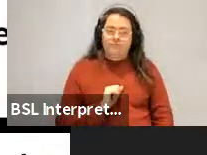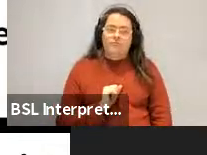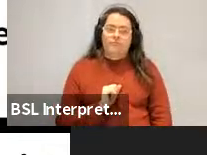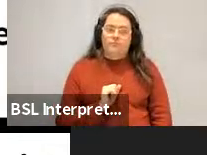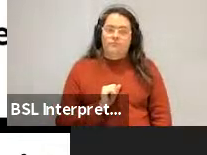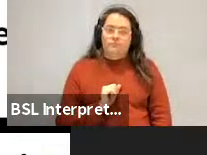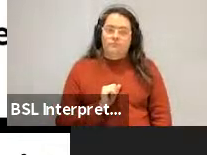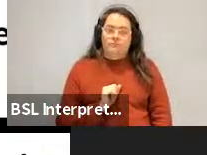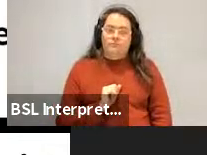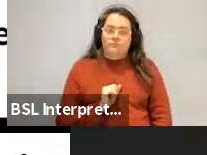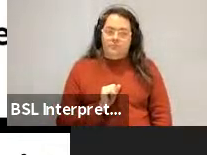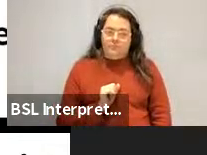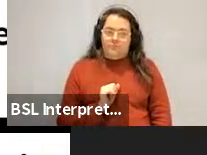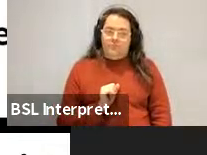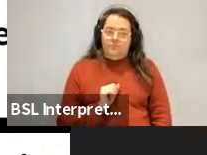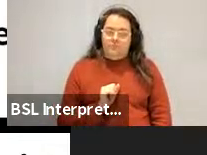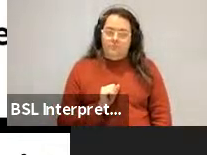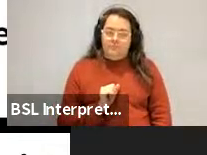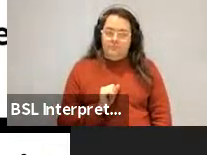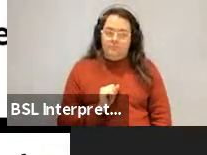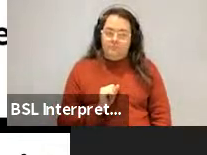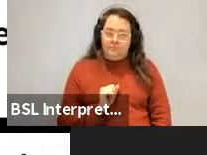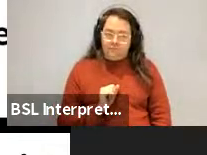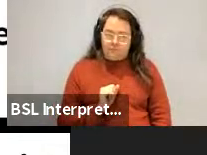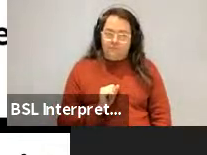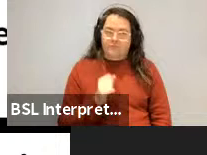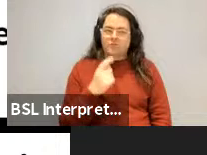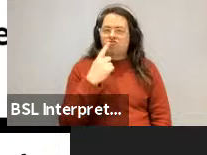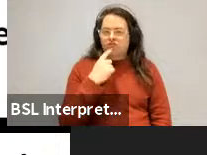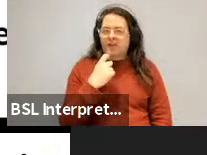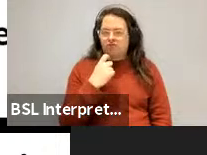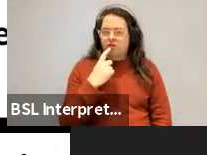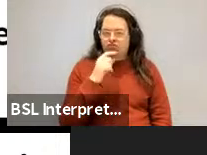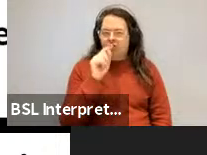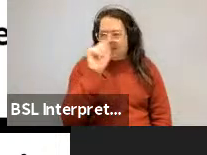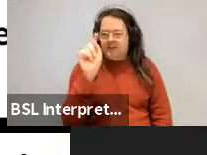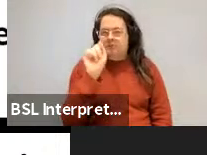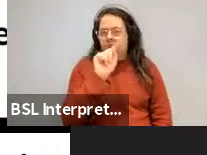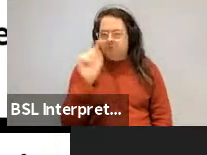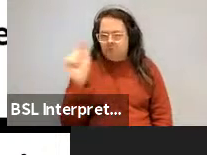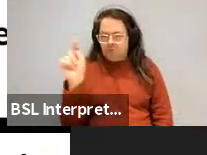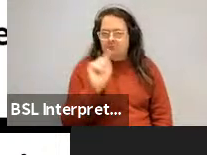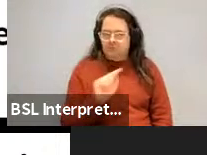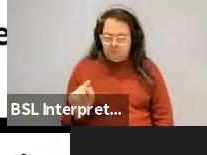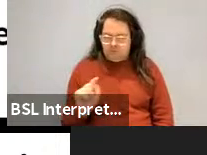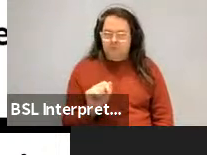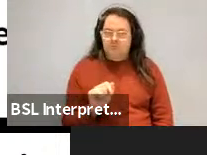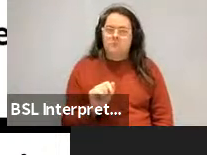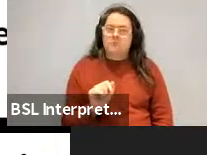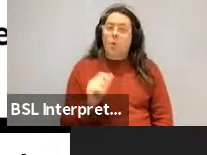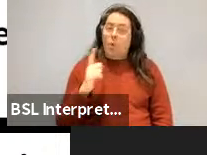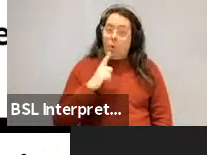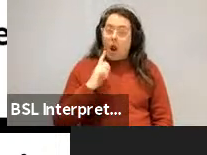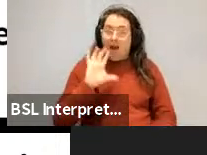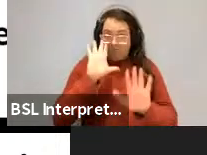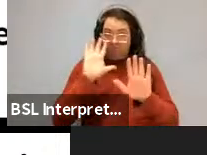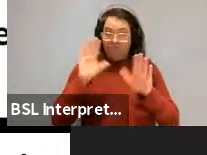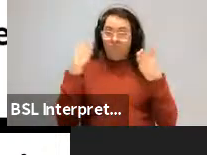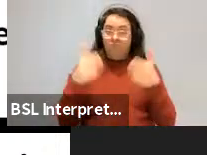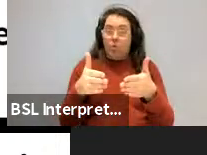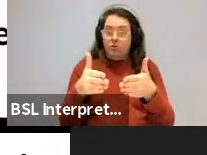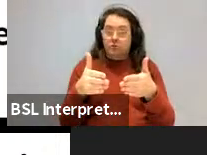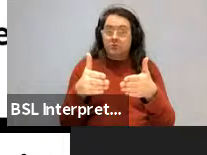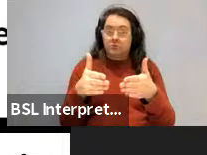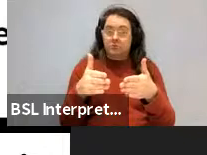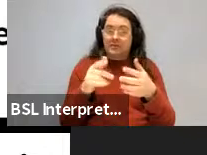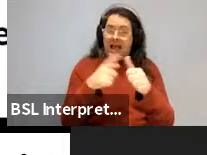baseball player like the color of, and, you which card like the baseball player, because, um, you know, the focused element in each is the focus, you know,